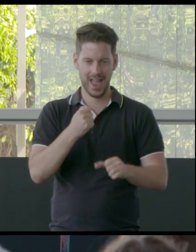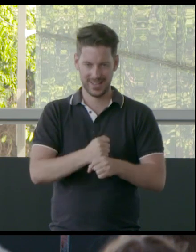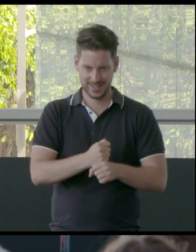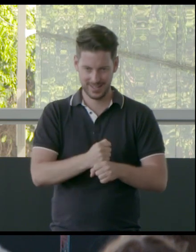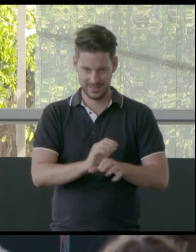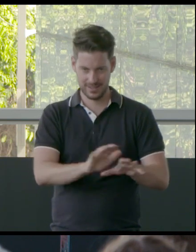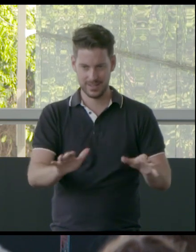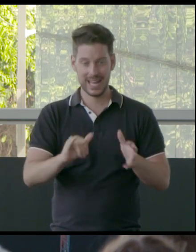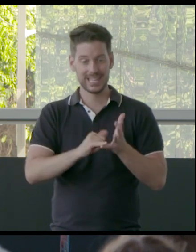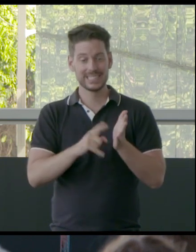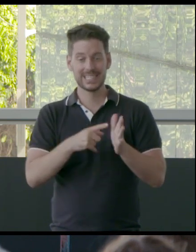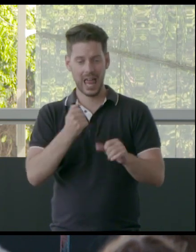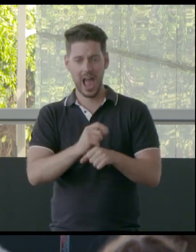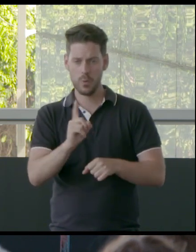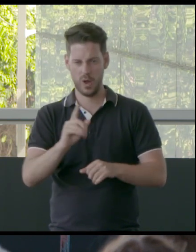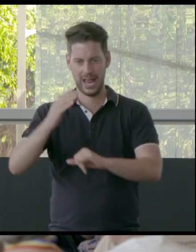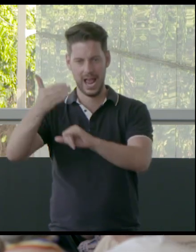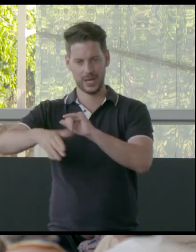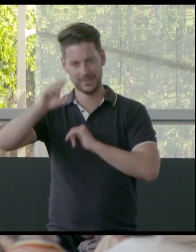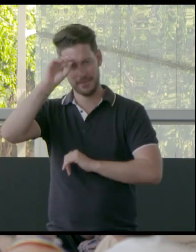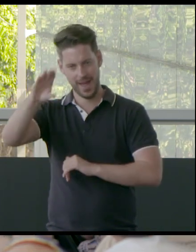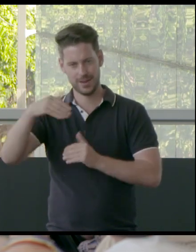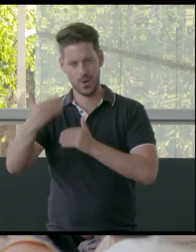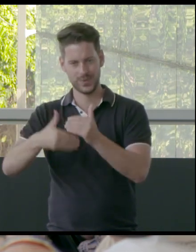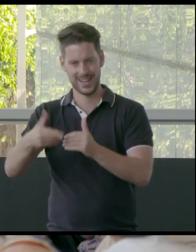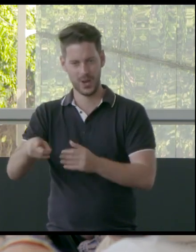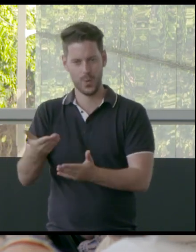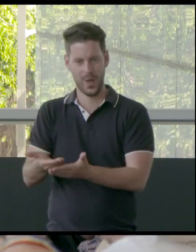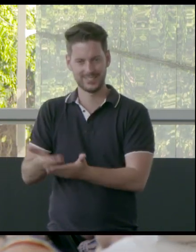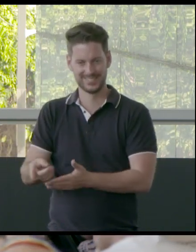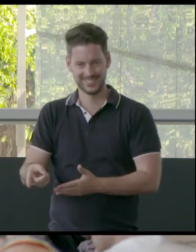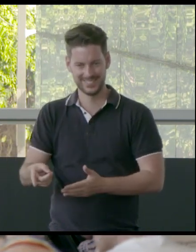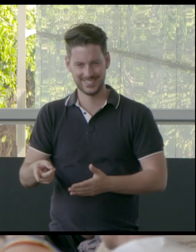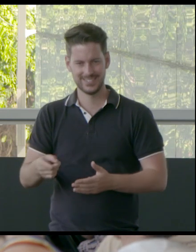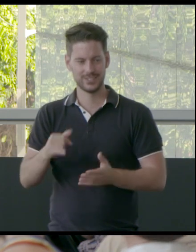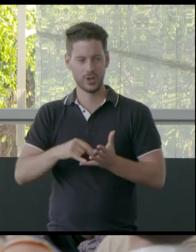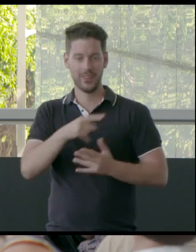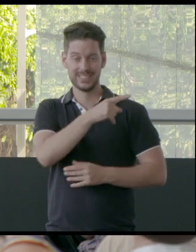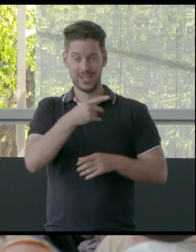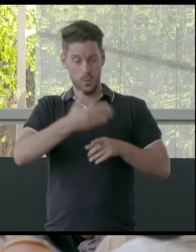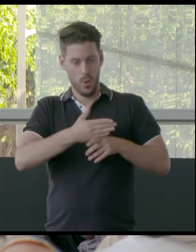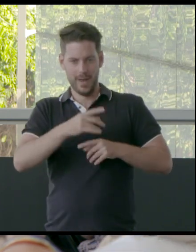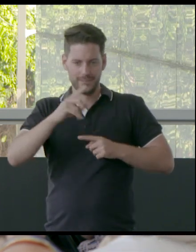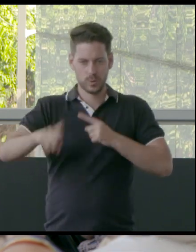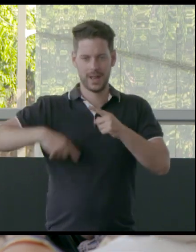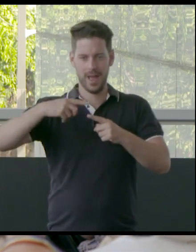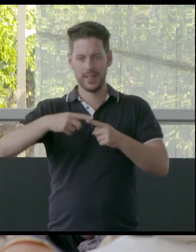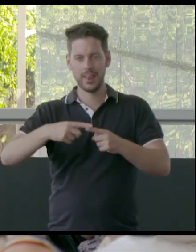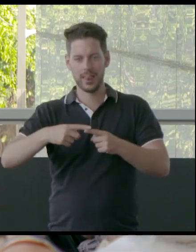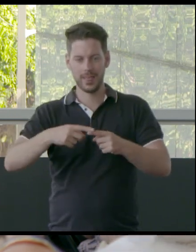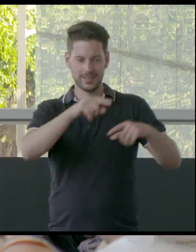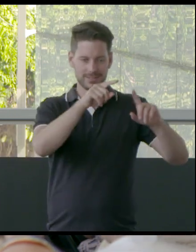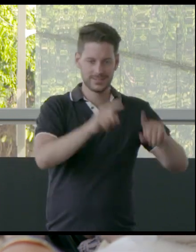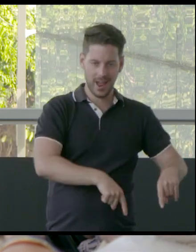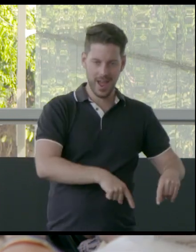the end of the mining process. So for me, this work is like full cycle of the